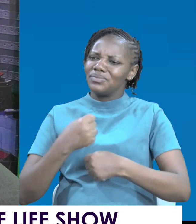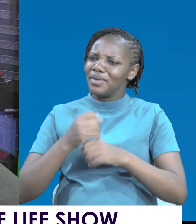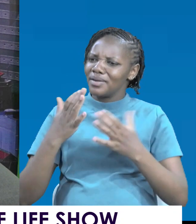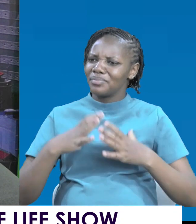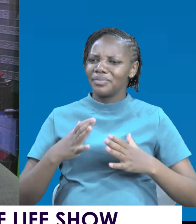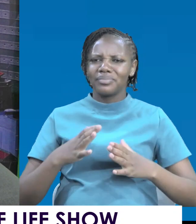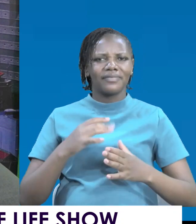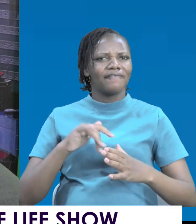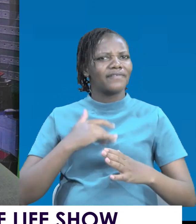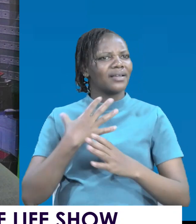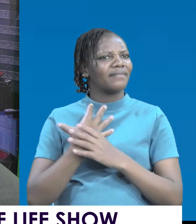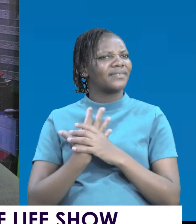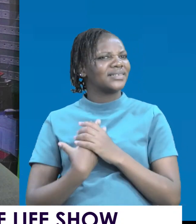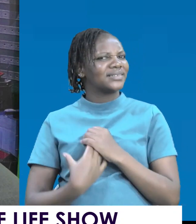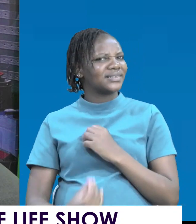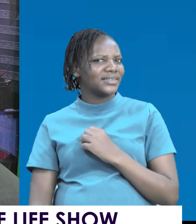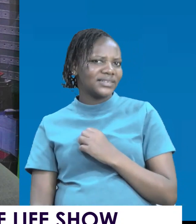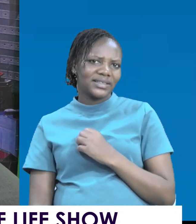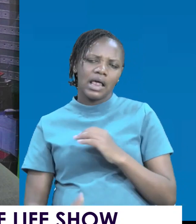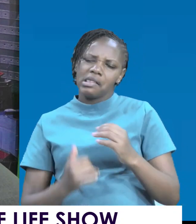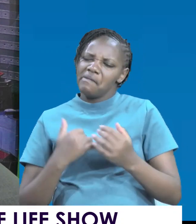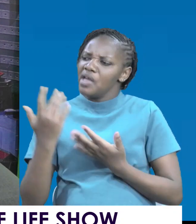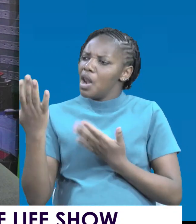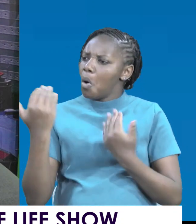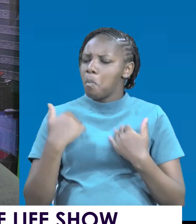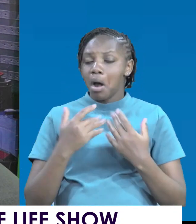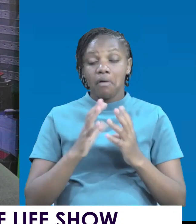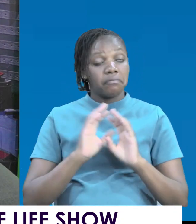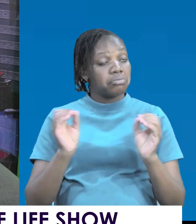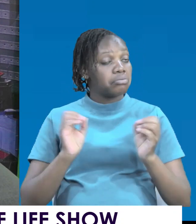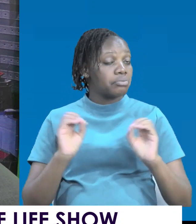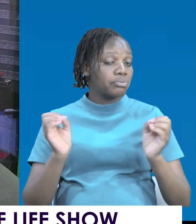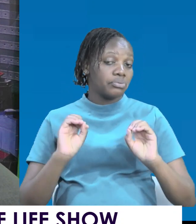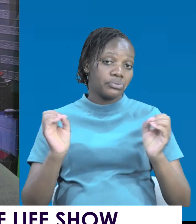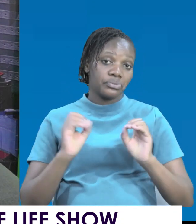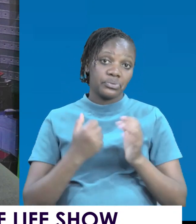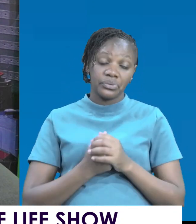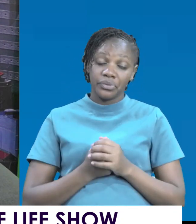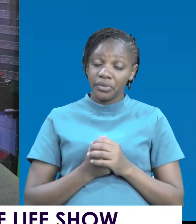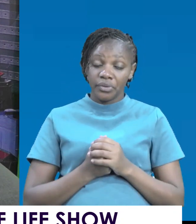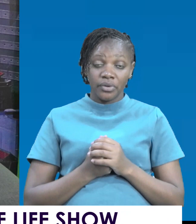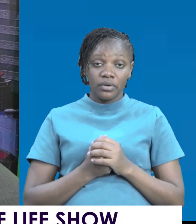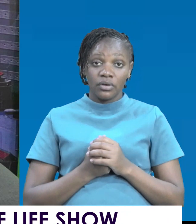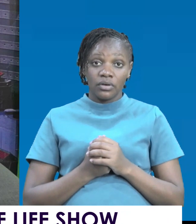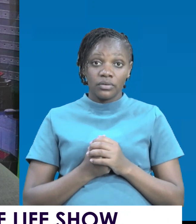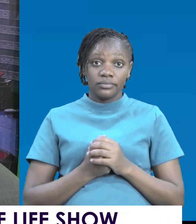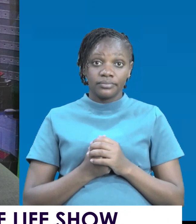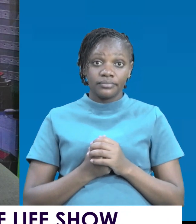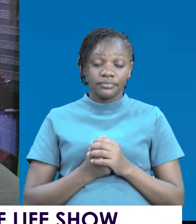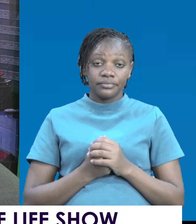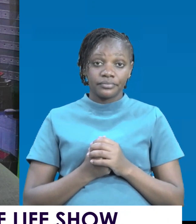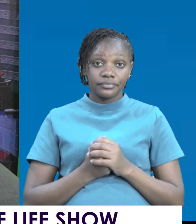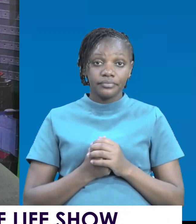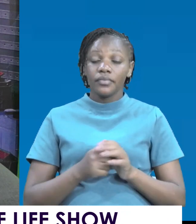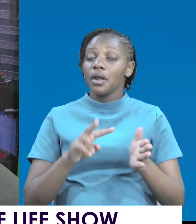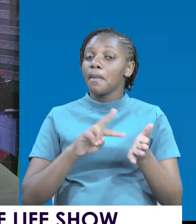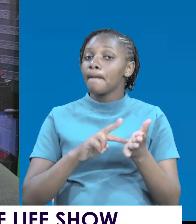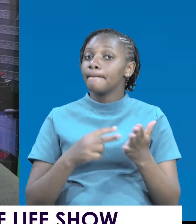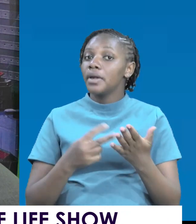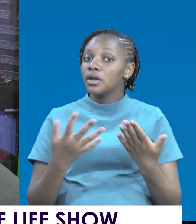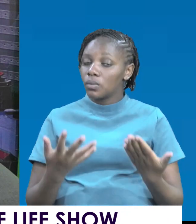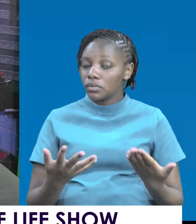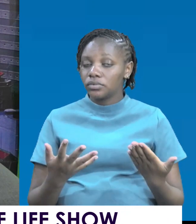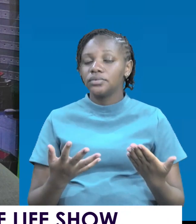People look at you as a leader. You may not understand how lethal that this